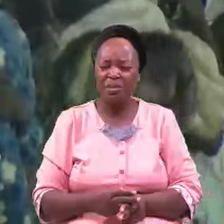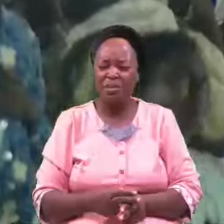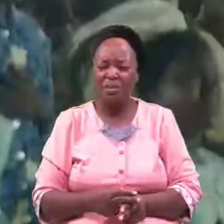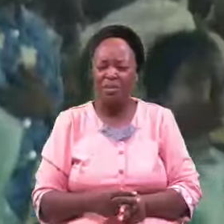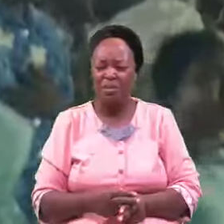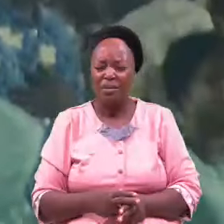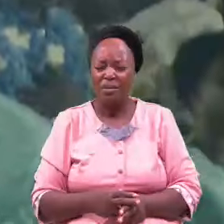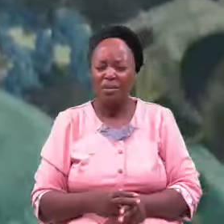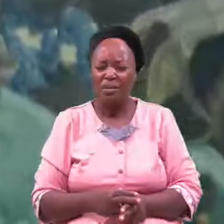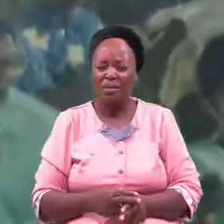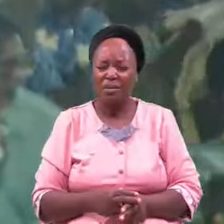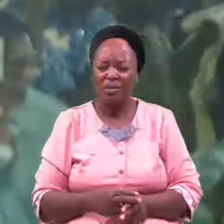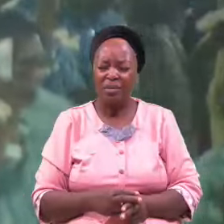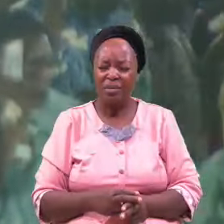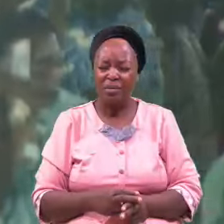Demons